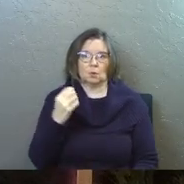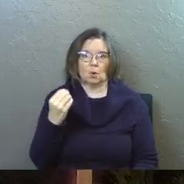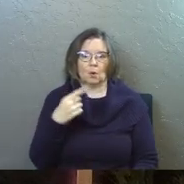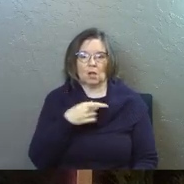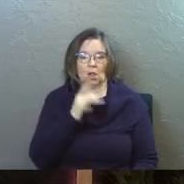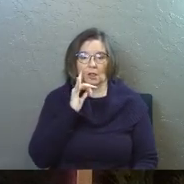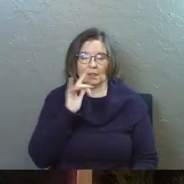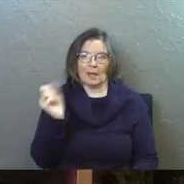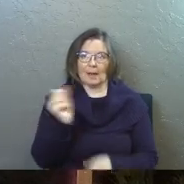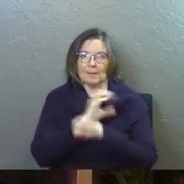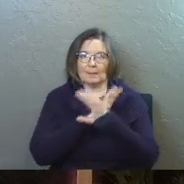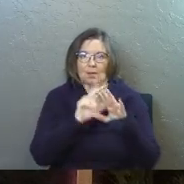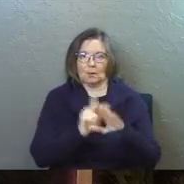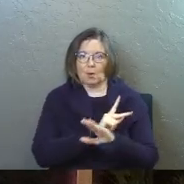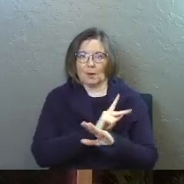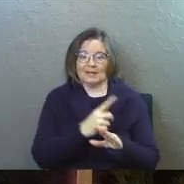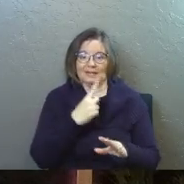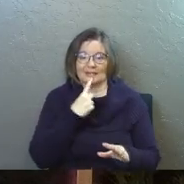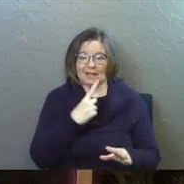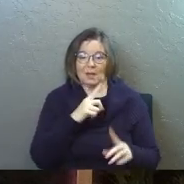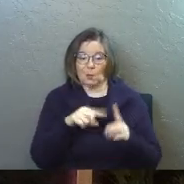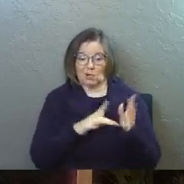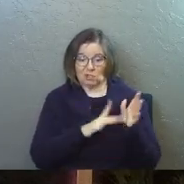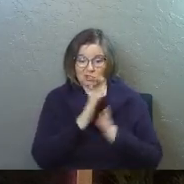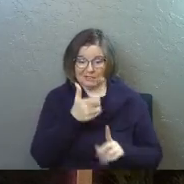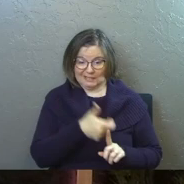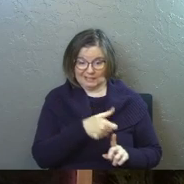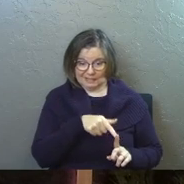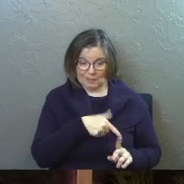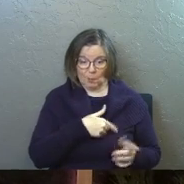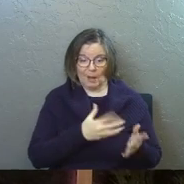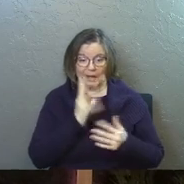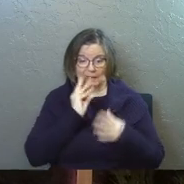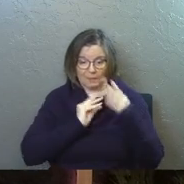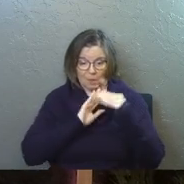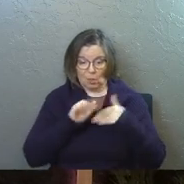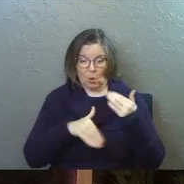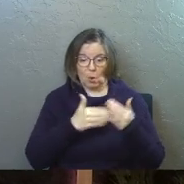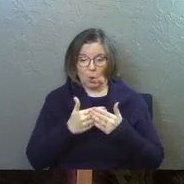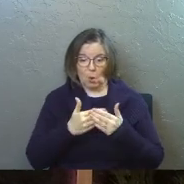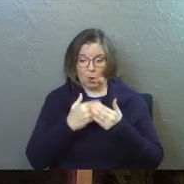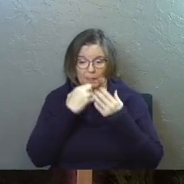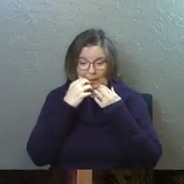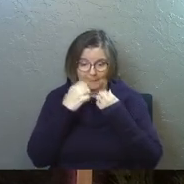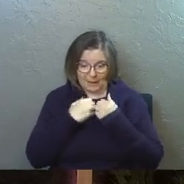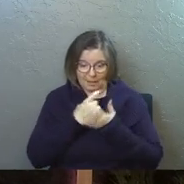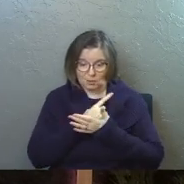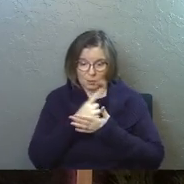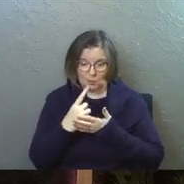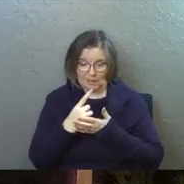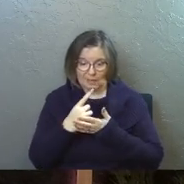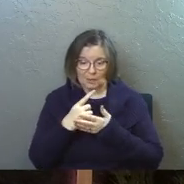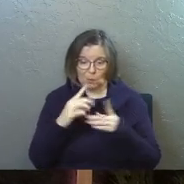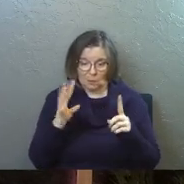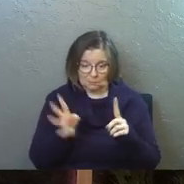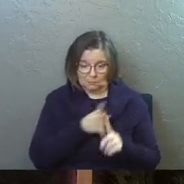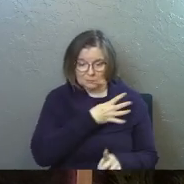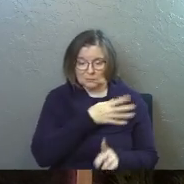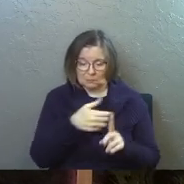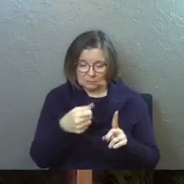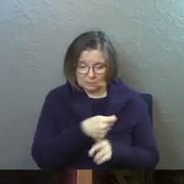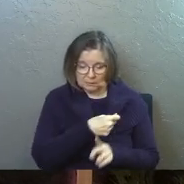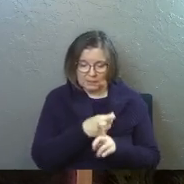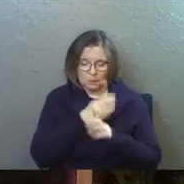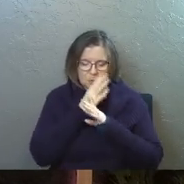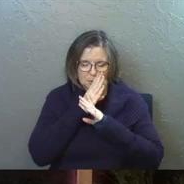he looks at that picture poetically and says, when Jesus went through the whole passion week where he was dying, he